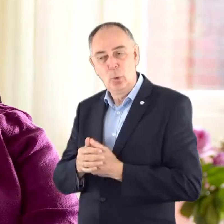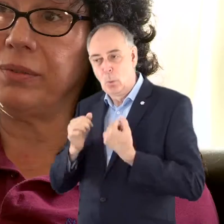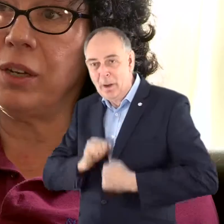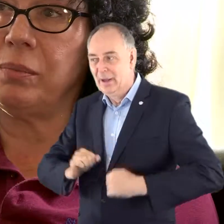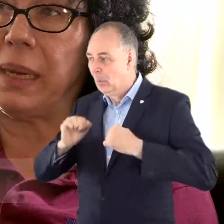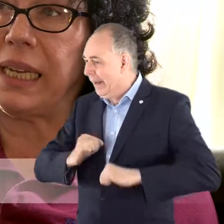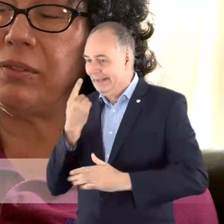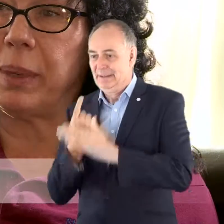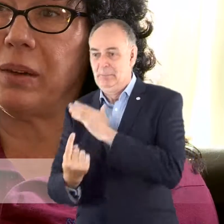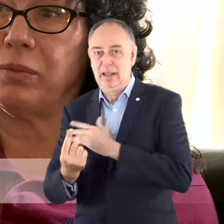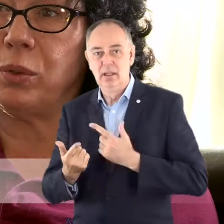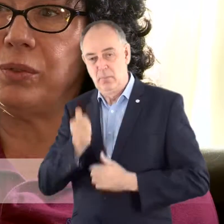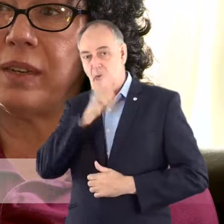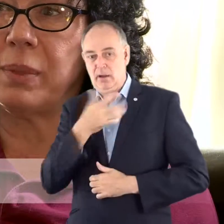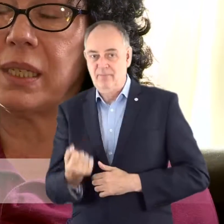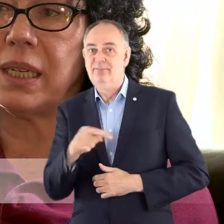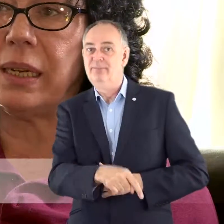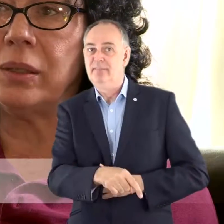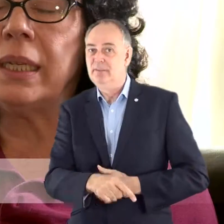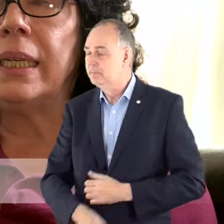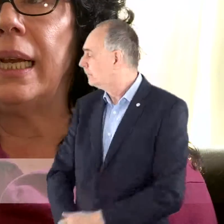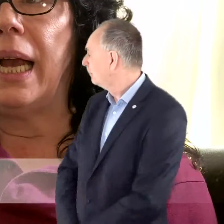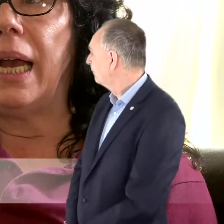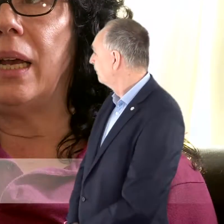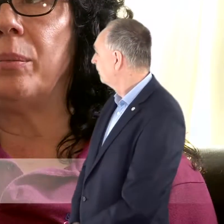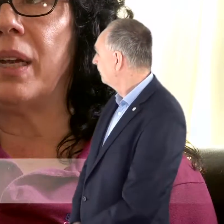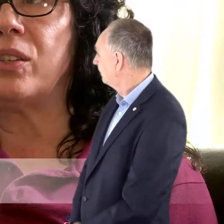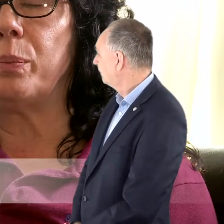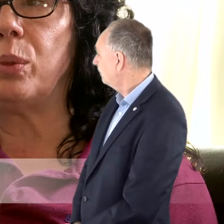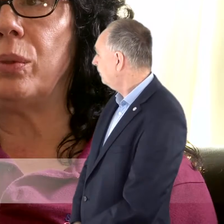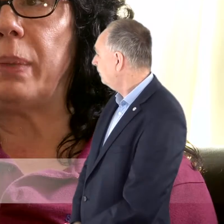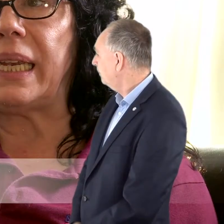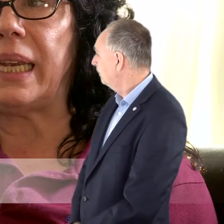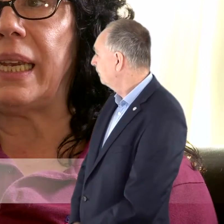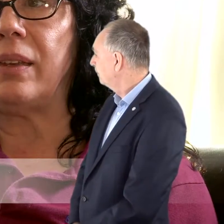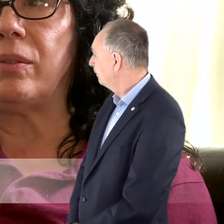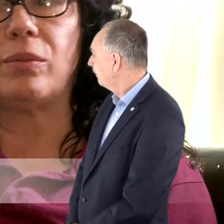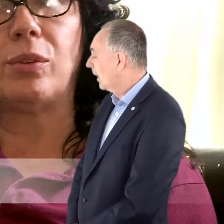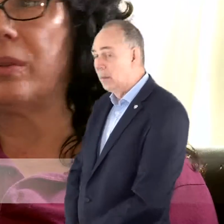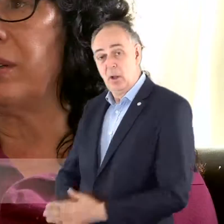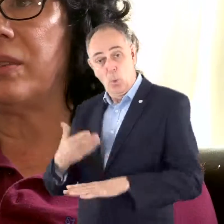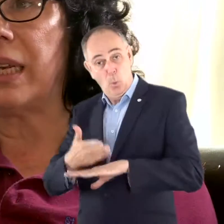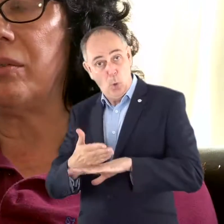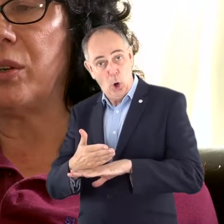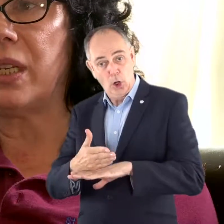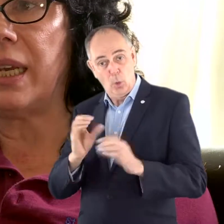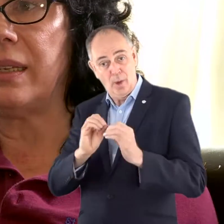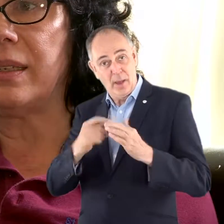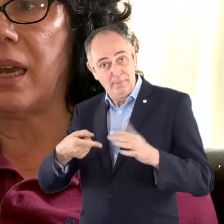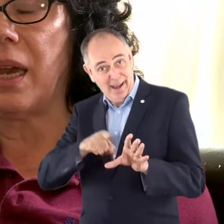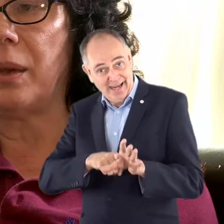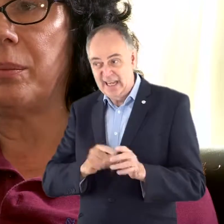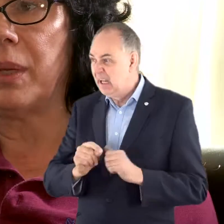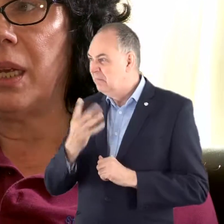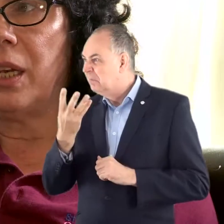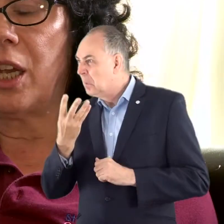I've known Becky for about four or five months now. I support Becky through her daily routines,